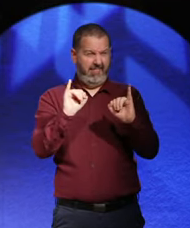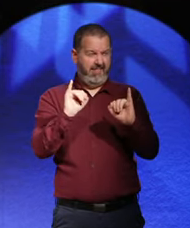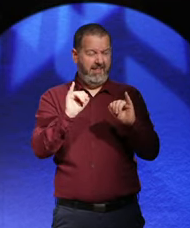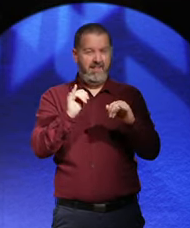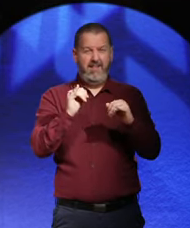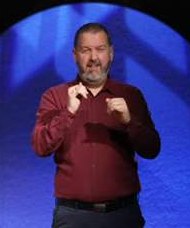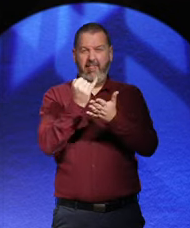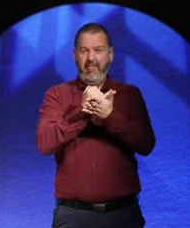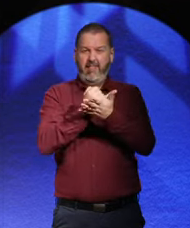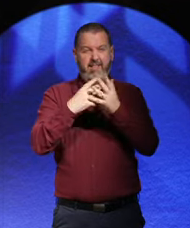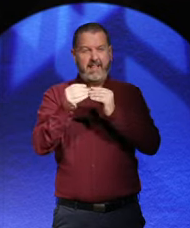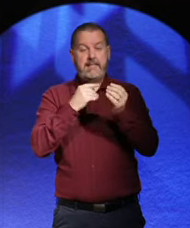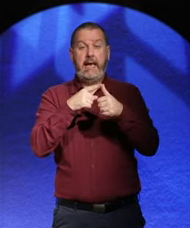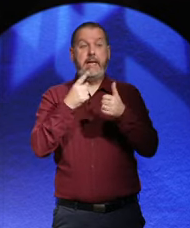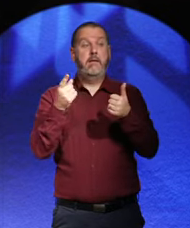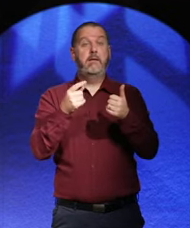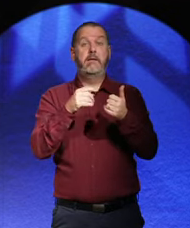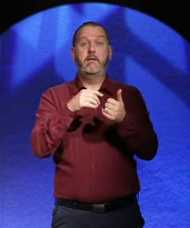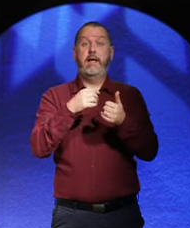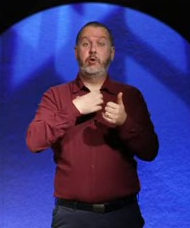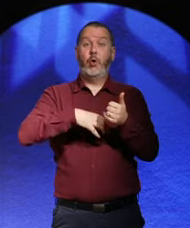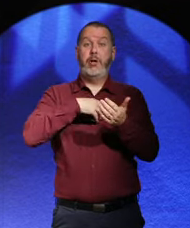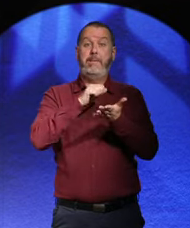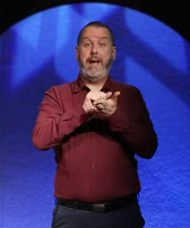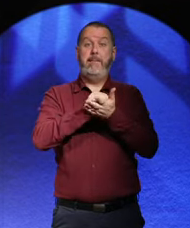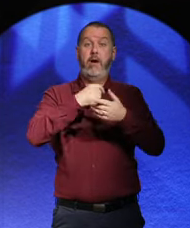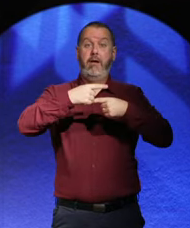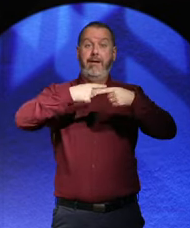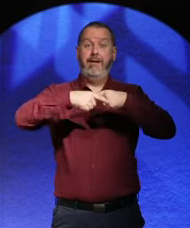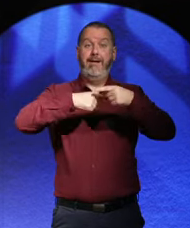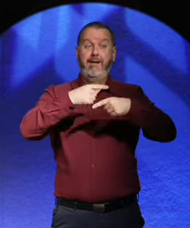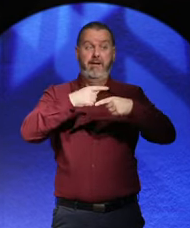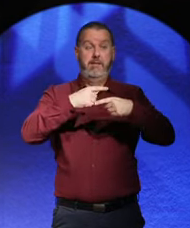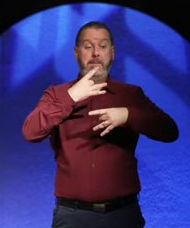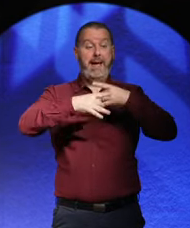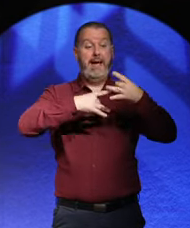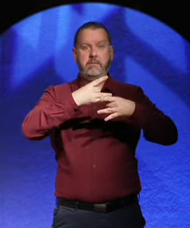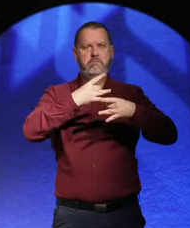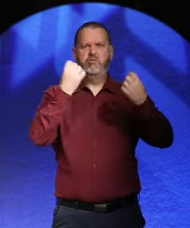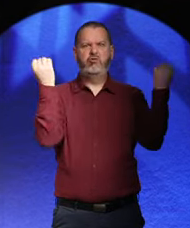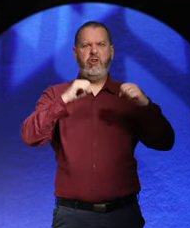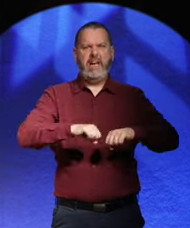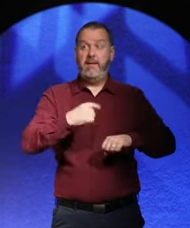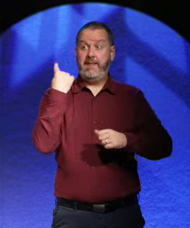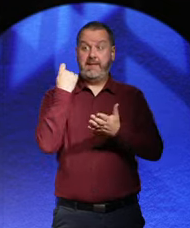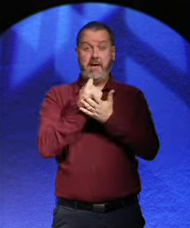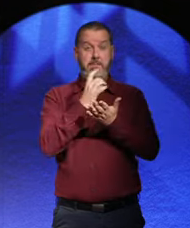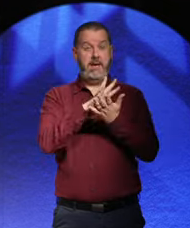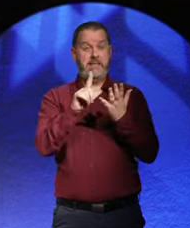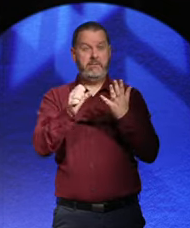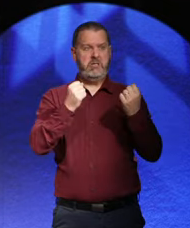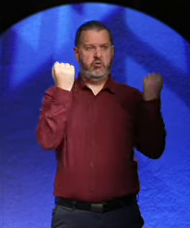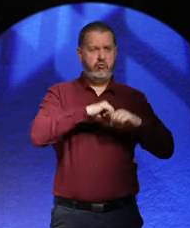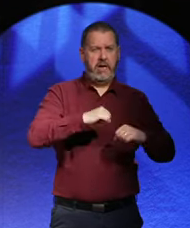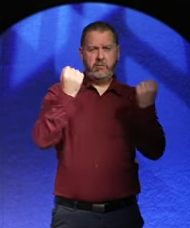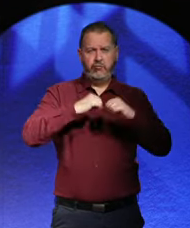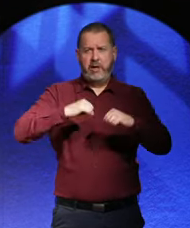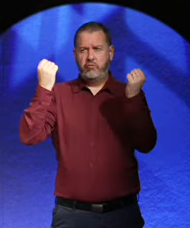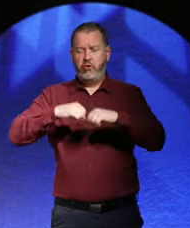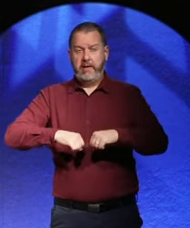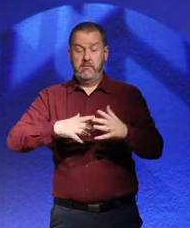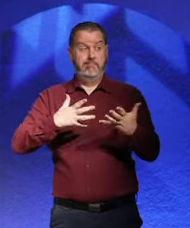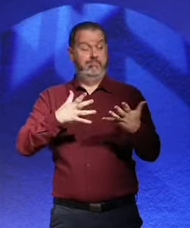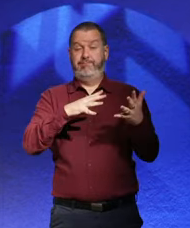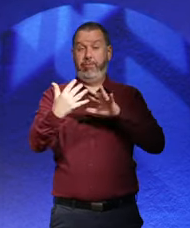You know, and then things didn't run effectively. There was... Everything was on strike in the 1970s. I very much remember